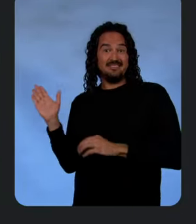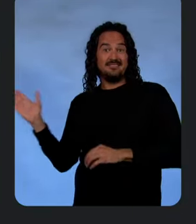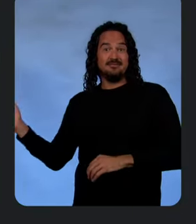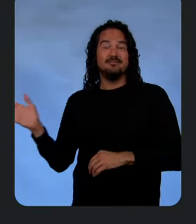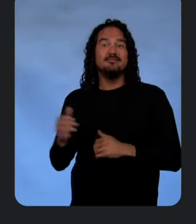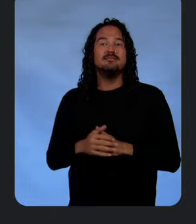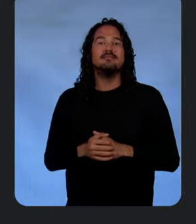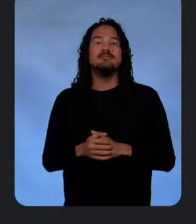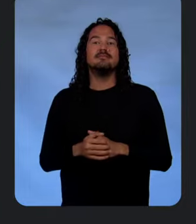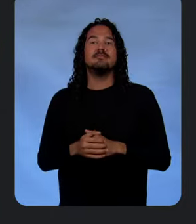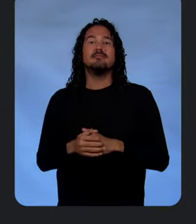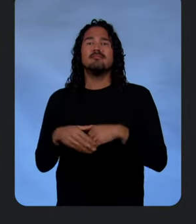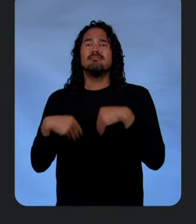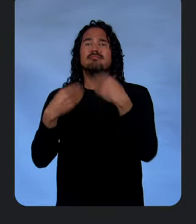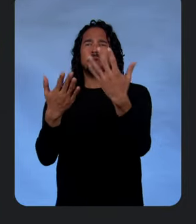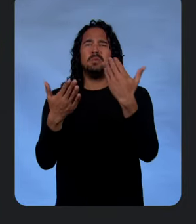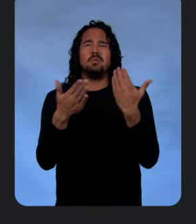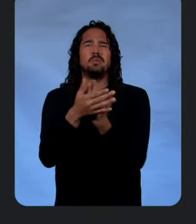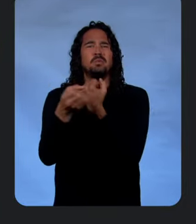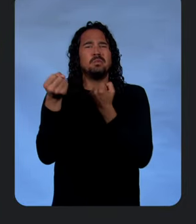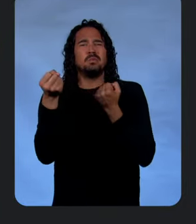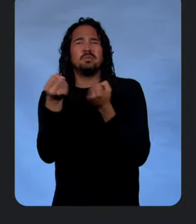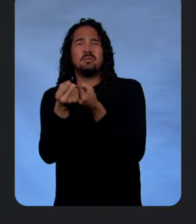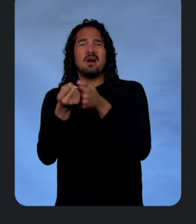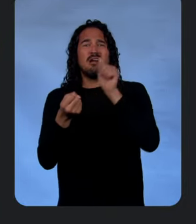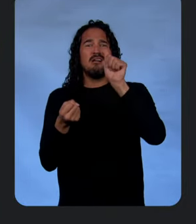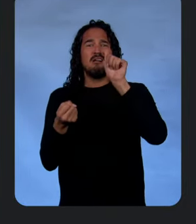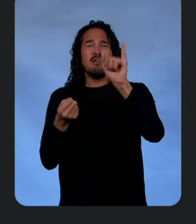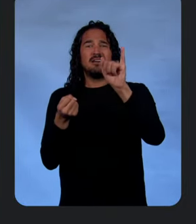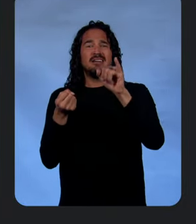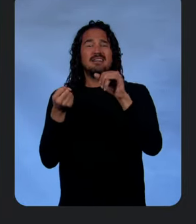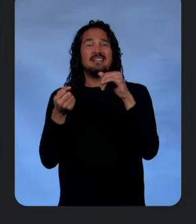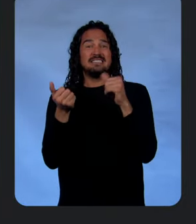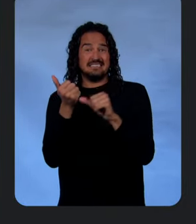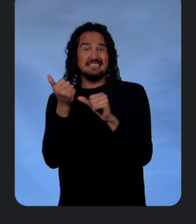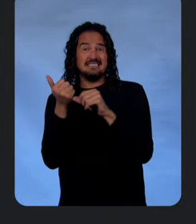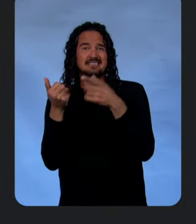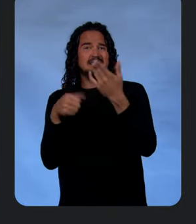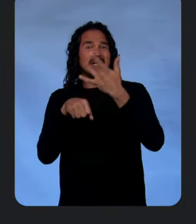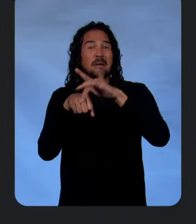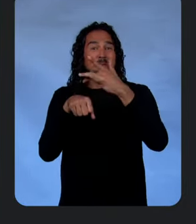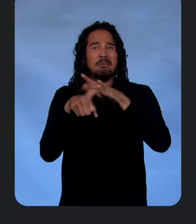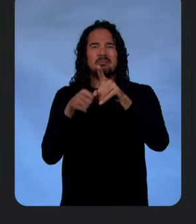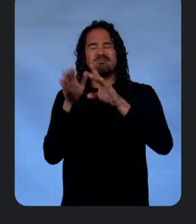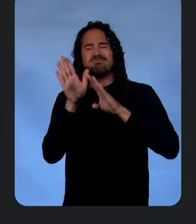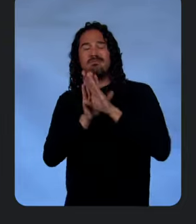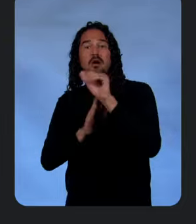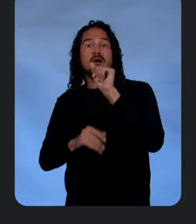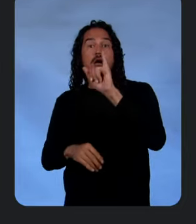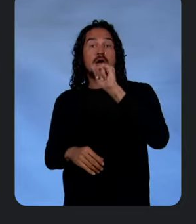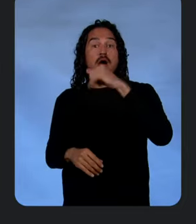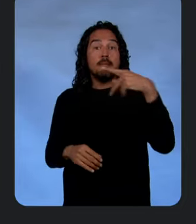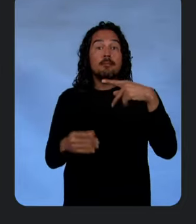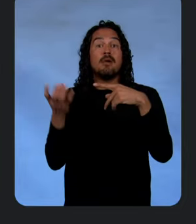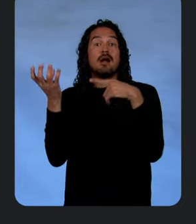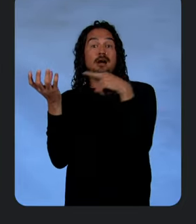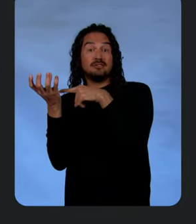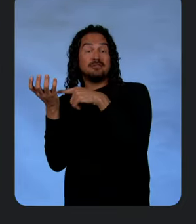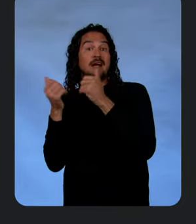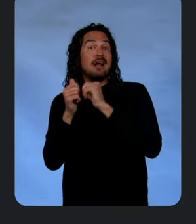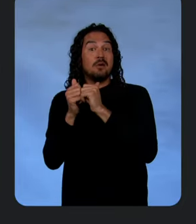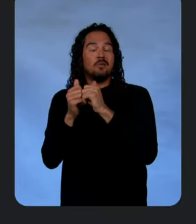a new generation of AI assistants and capabilities for building AI applications and agents with Google Cloud.